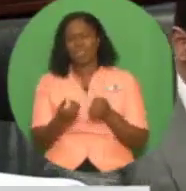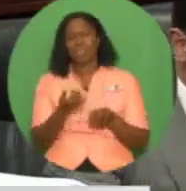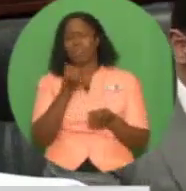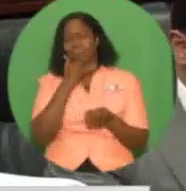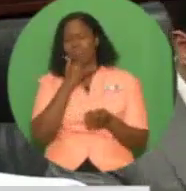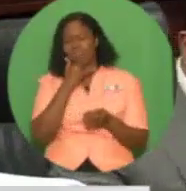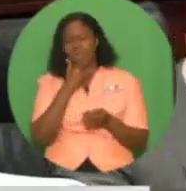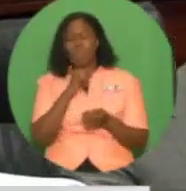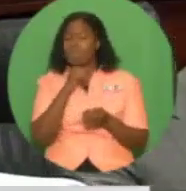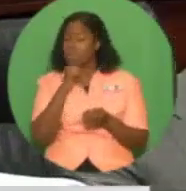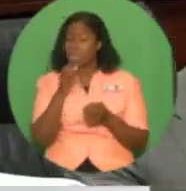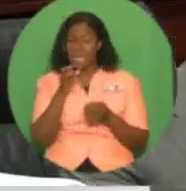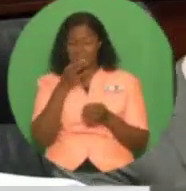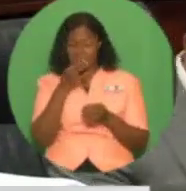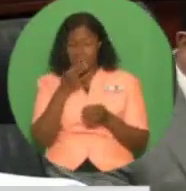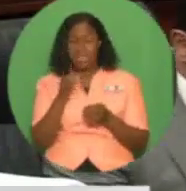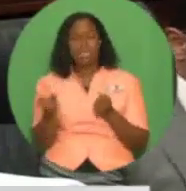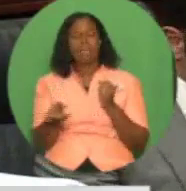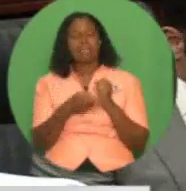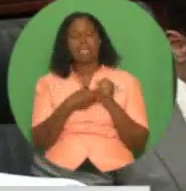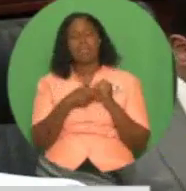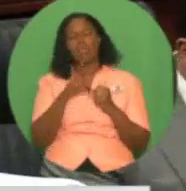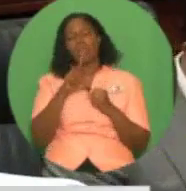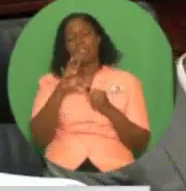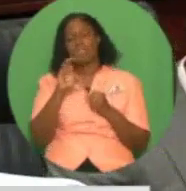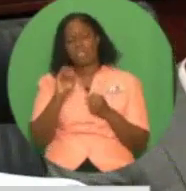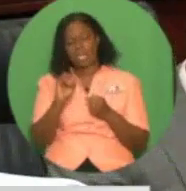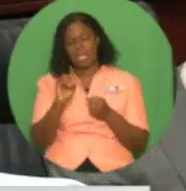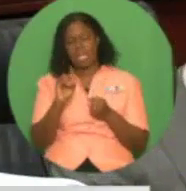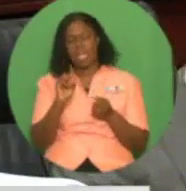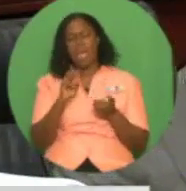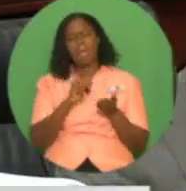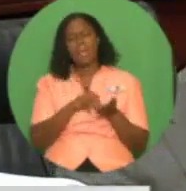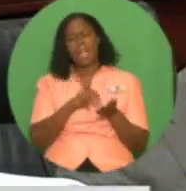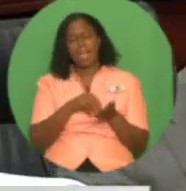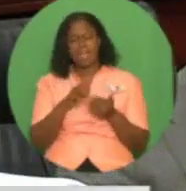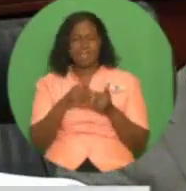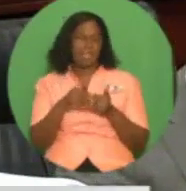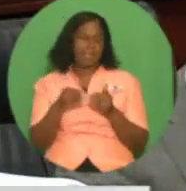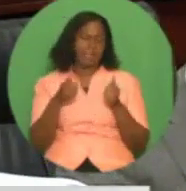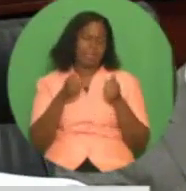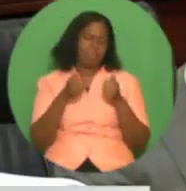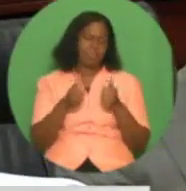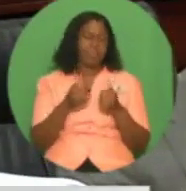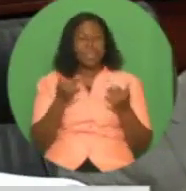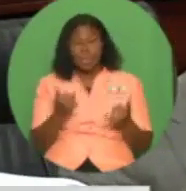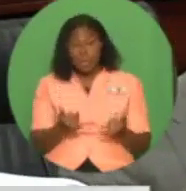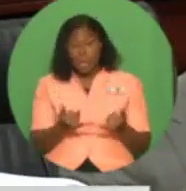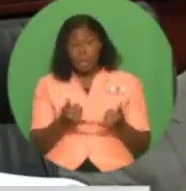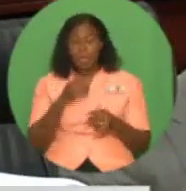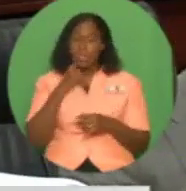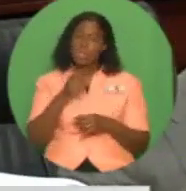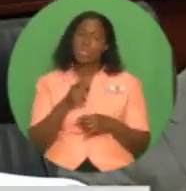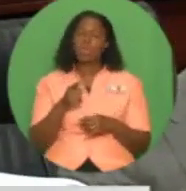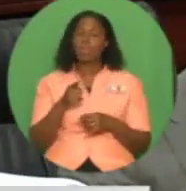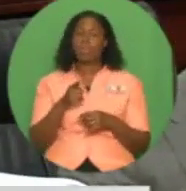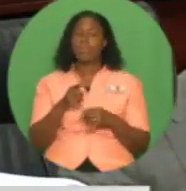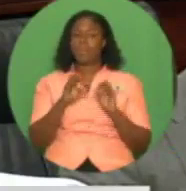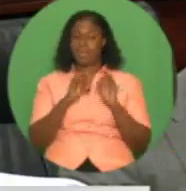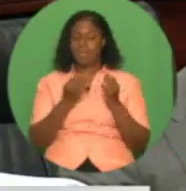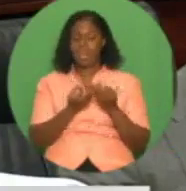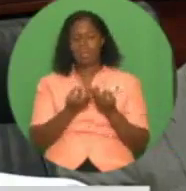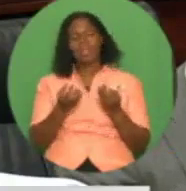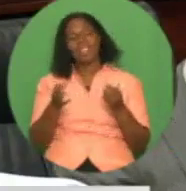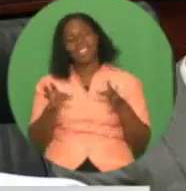We are now ensured that food support is reaching individuals and families who are in need and who are in vulnerable situations